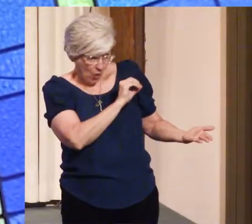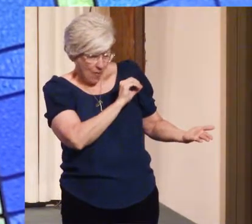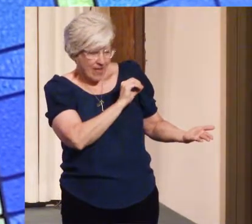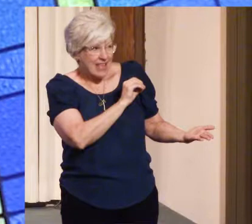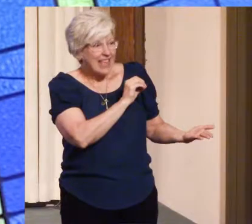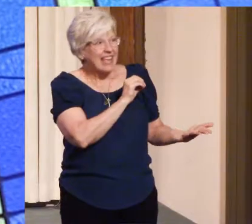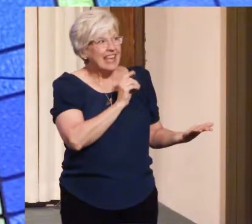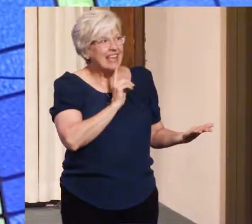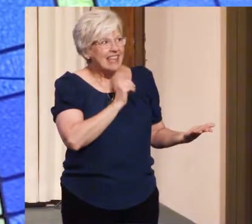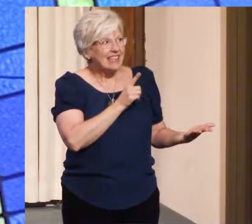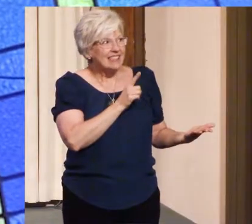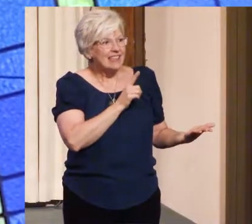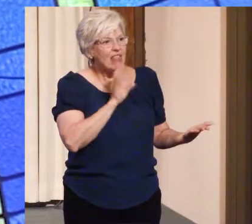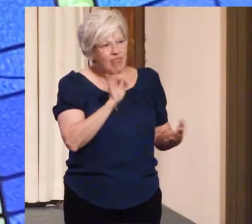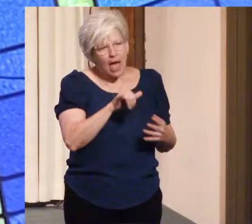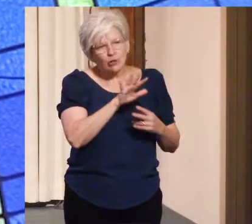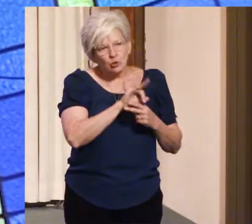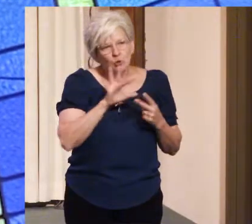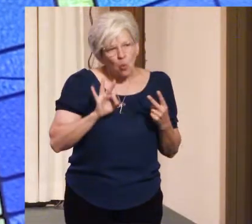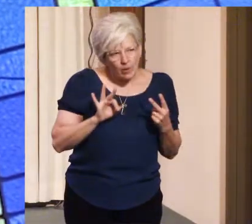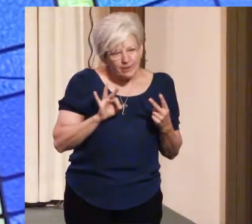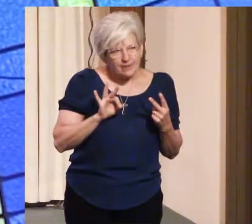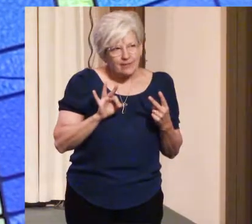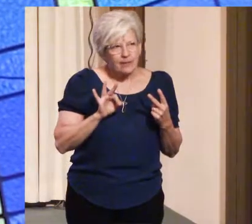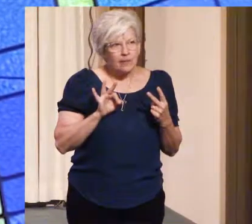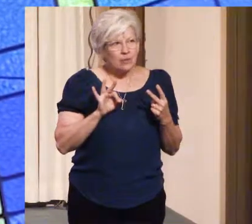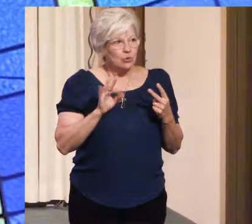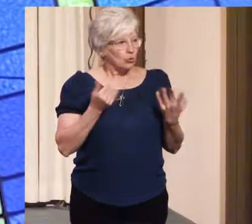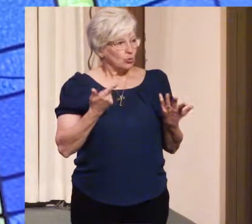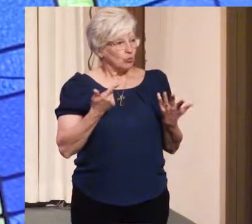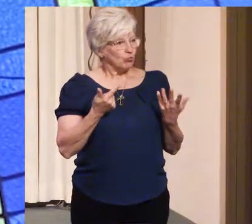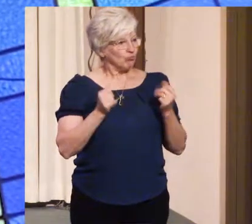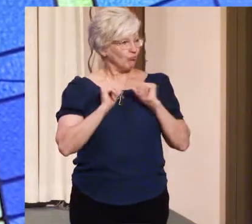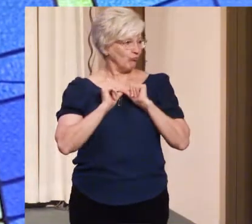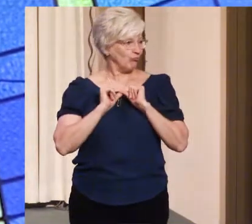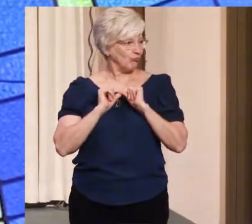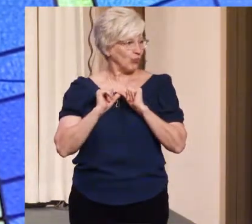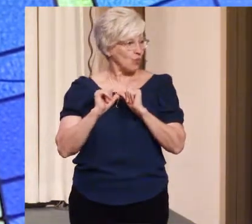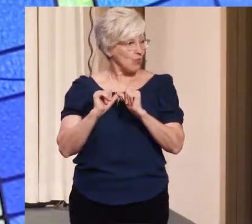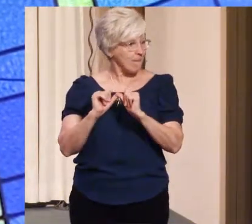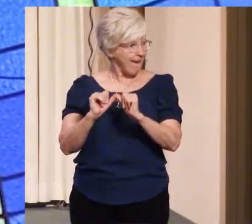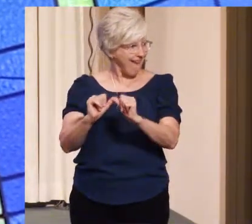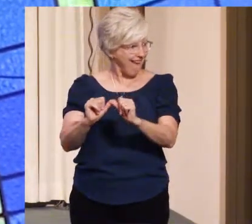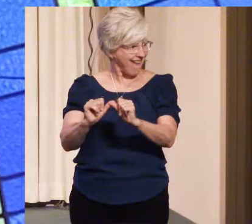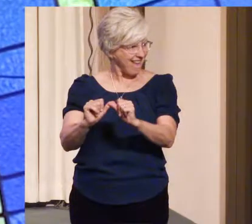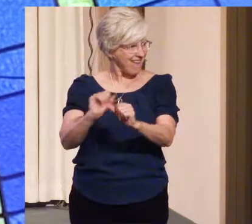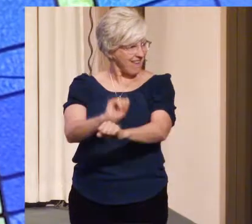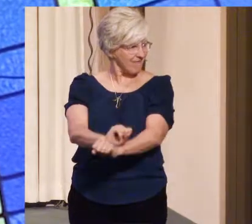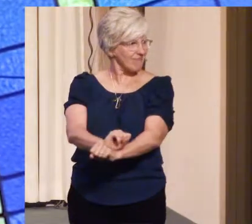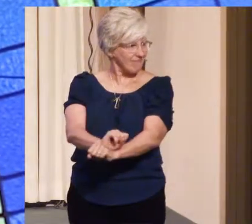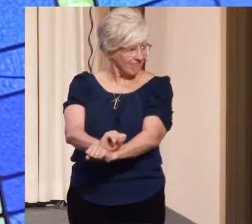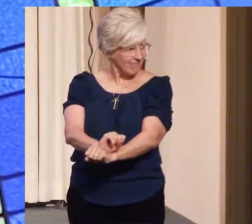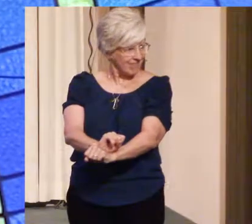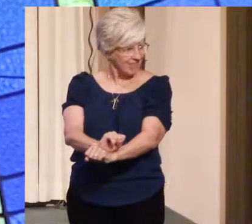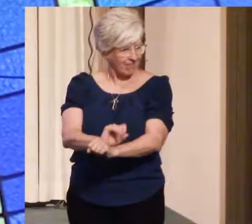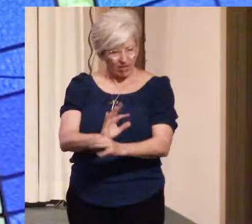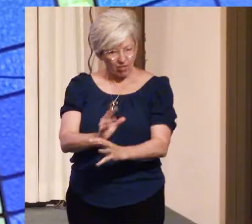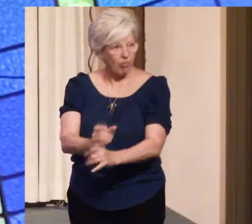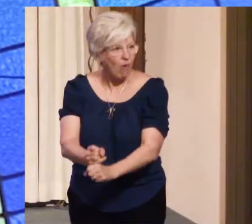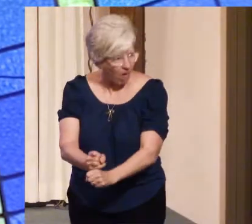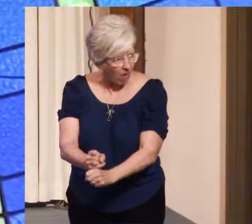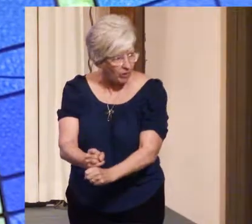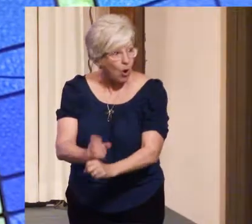Reeves, is that choice to remain a captive, remain in thrall, or to be